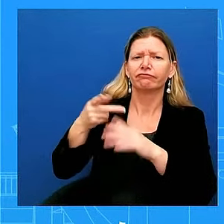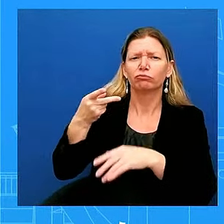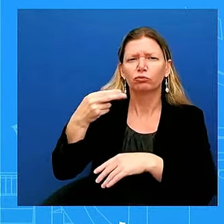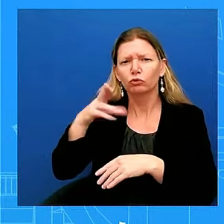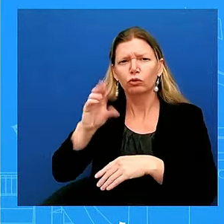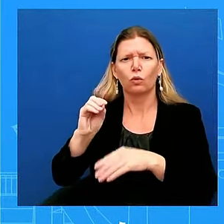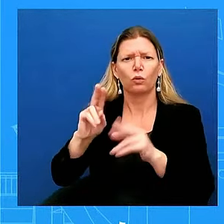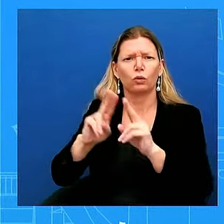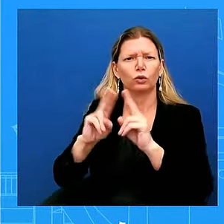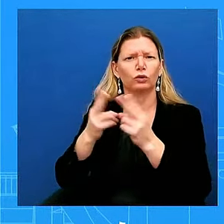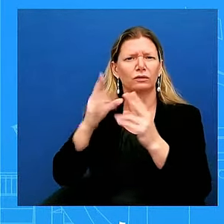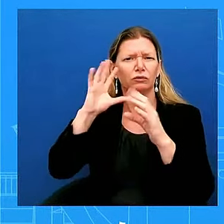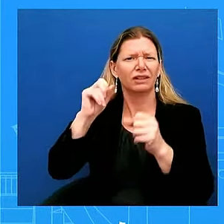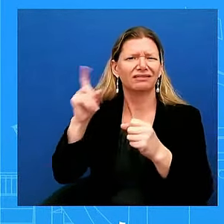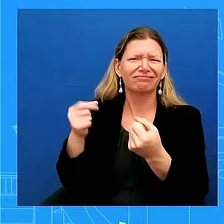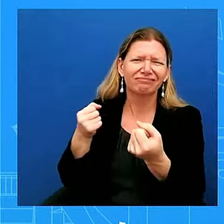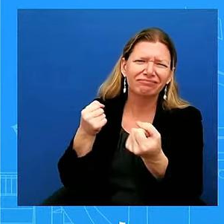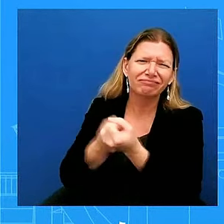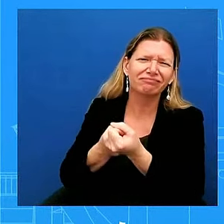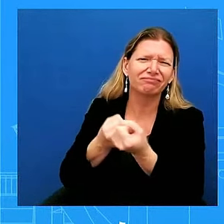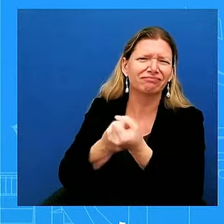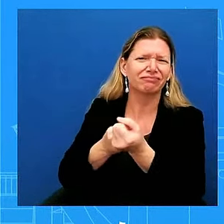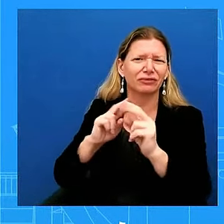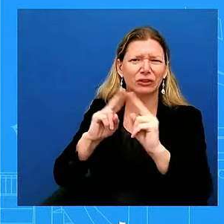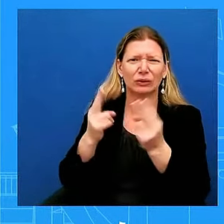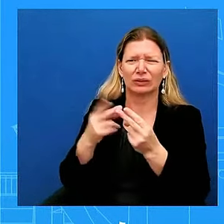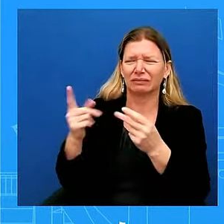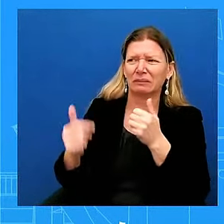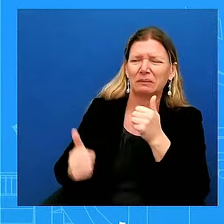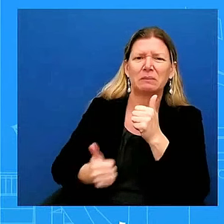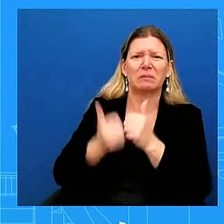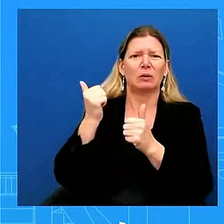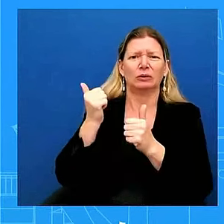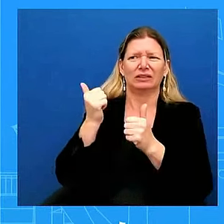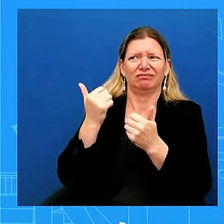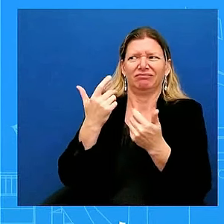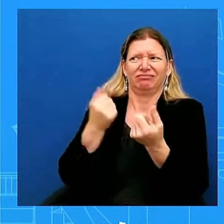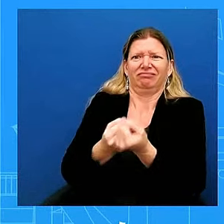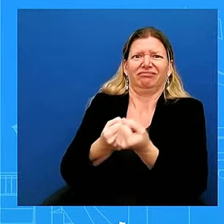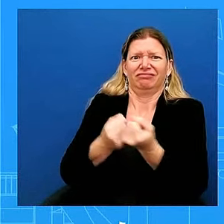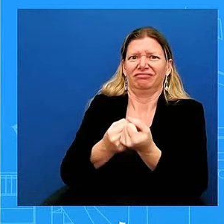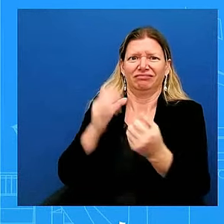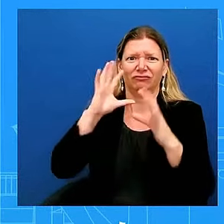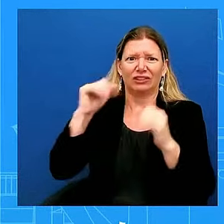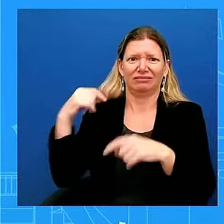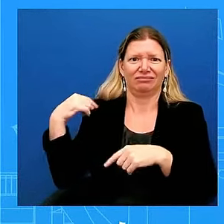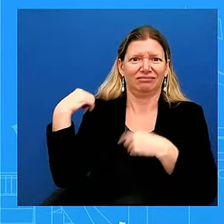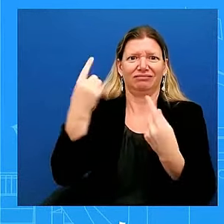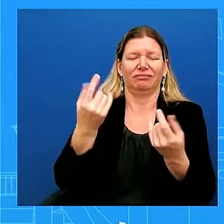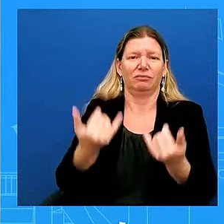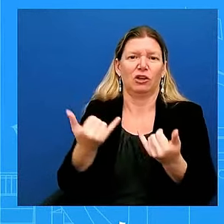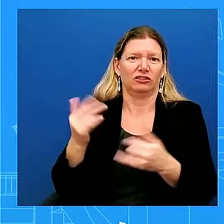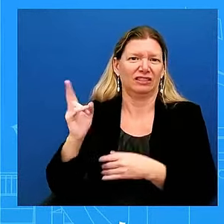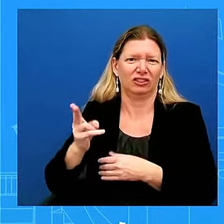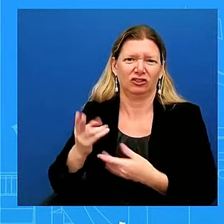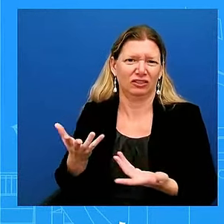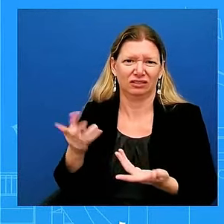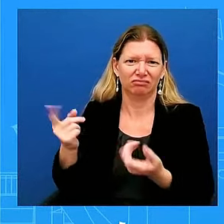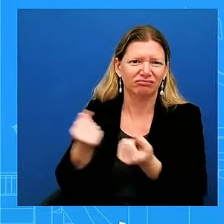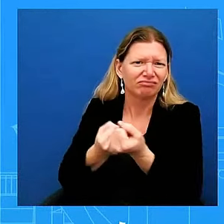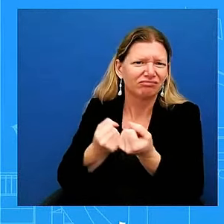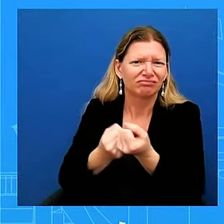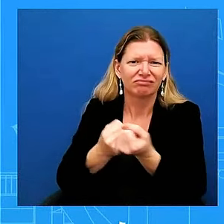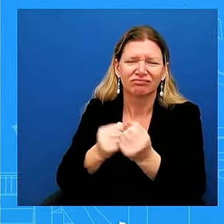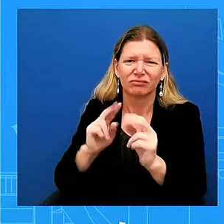We have been very, very clear. And also, the other senior officials that I listed, it's been very clear. We've